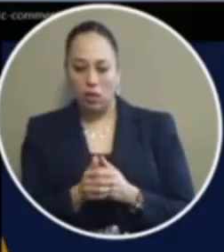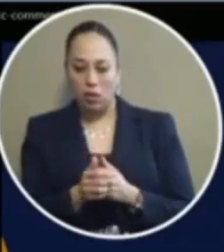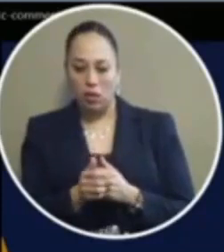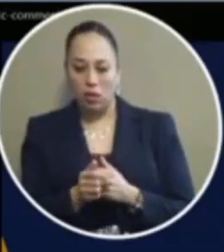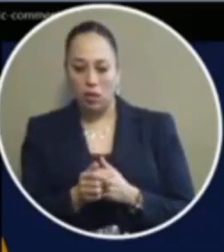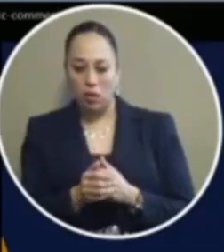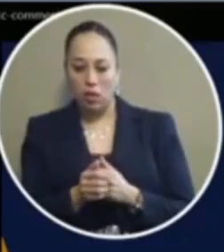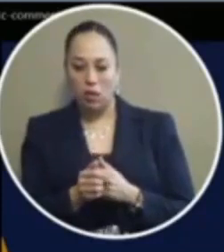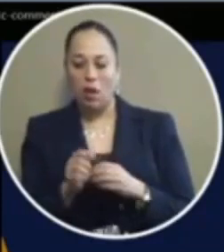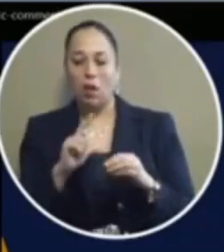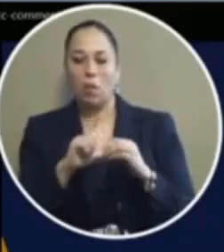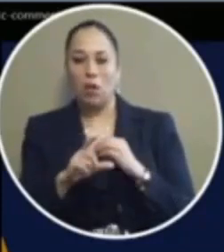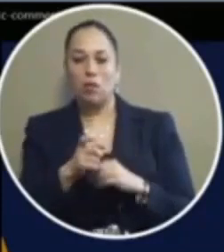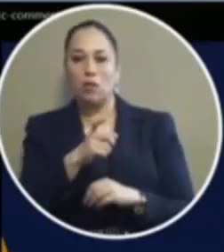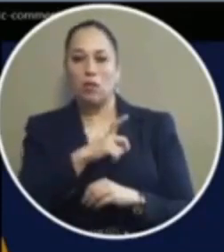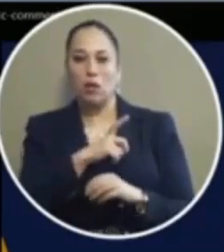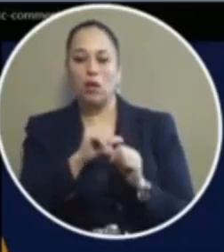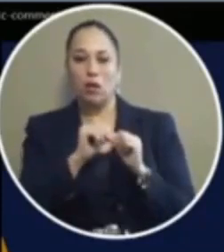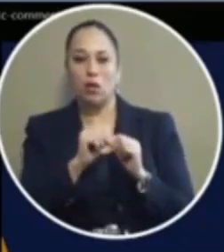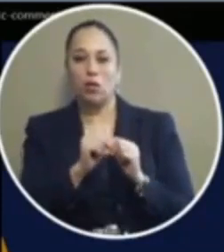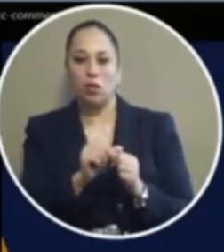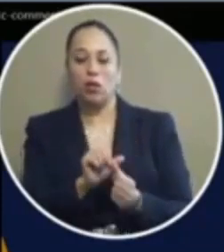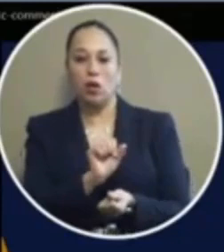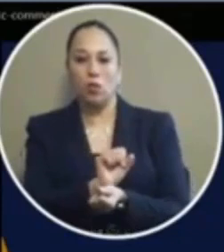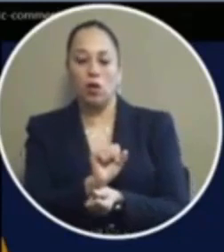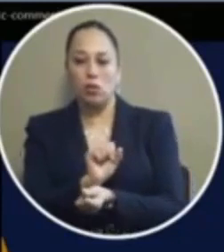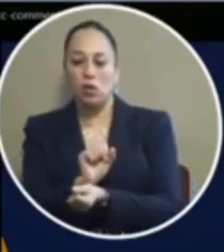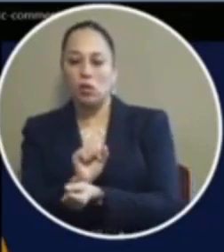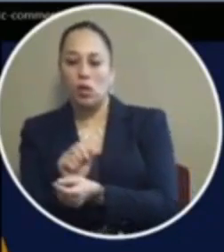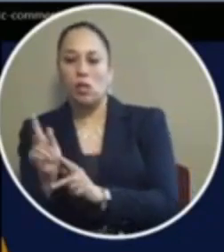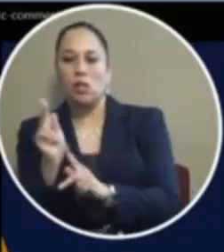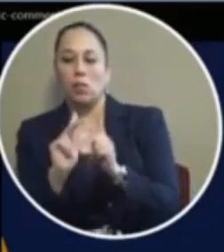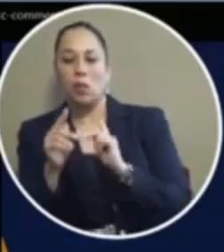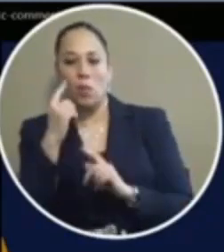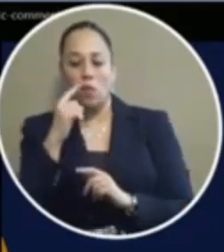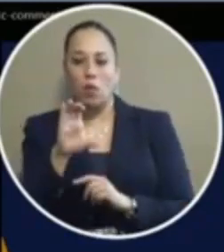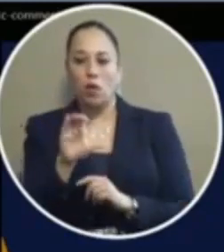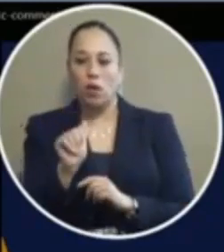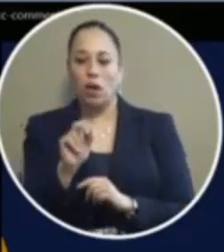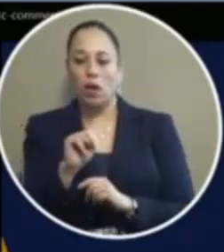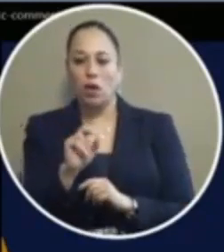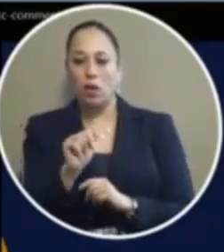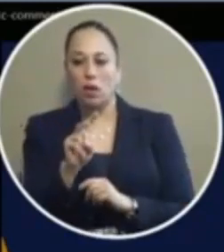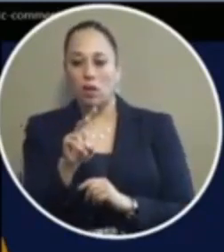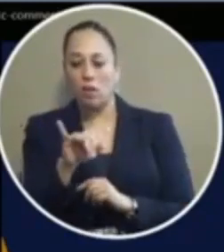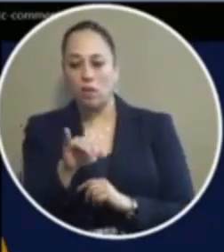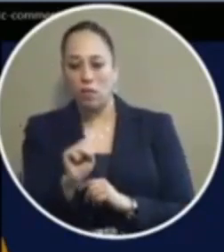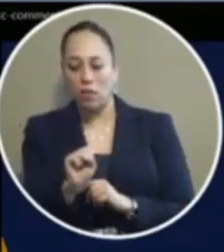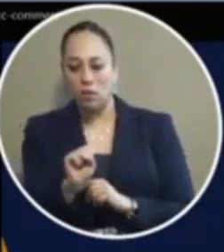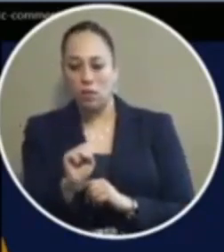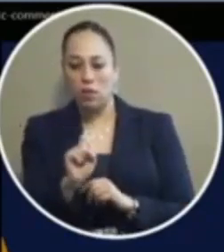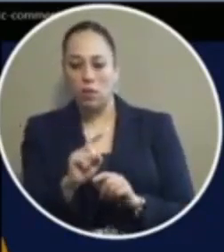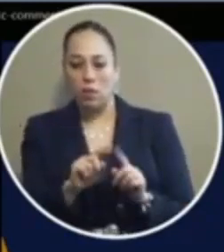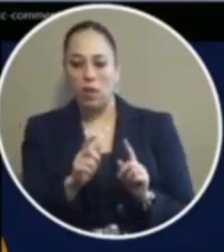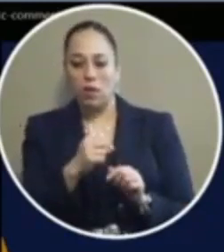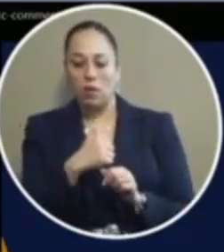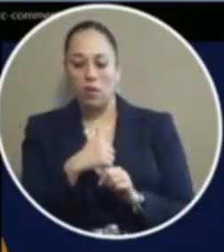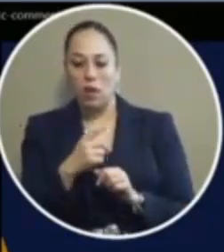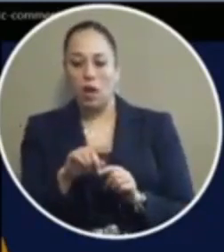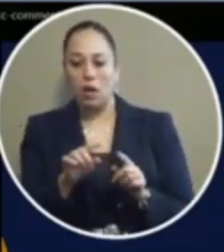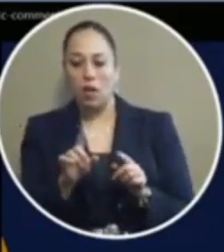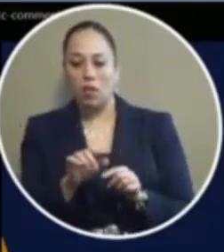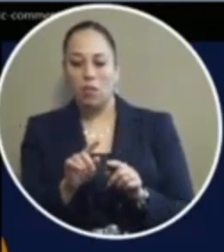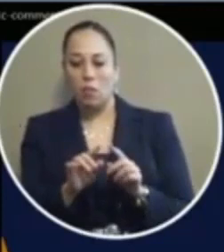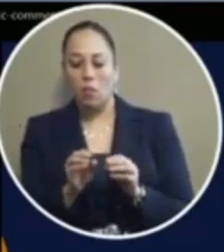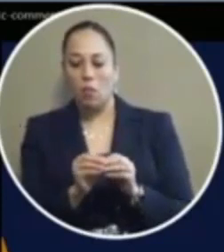el paso police department has continued to arrest individuals for cannabis possession while me and along with others here feel that